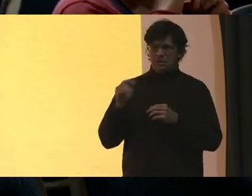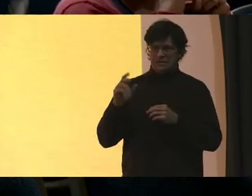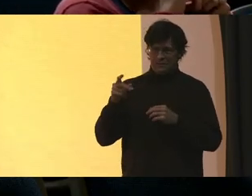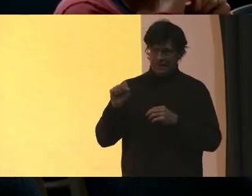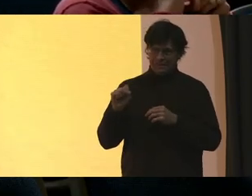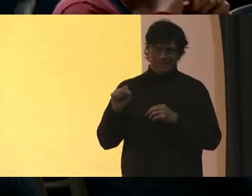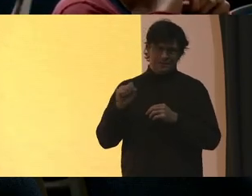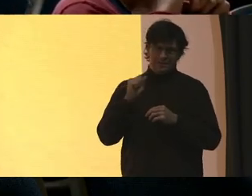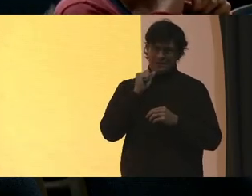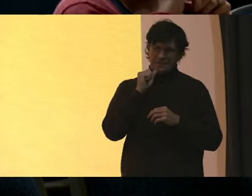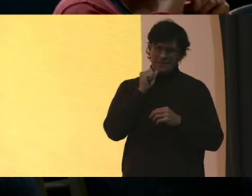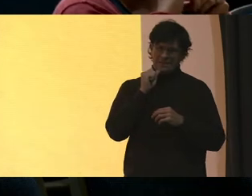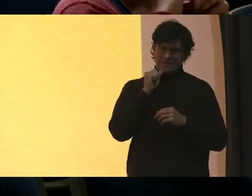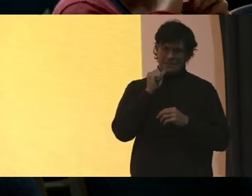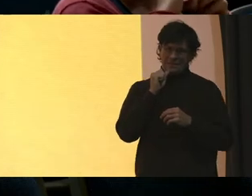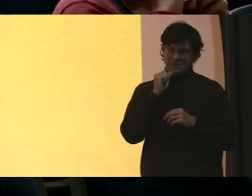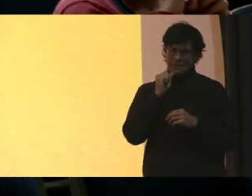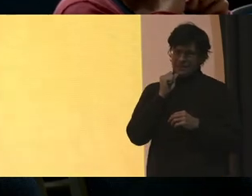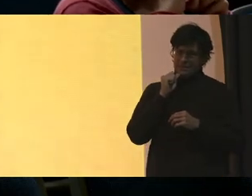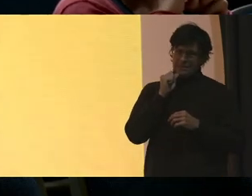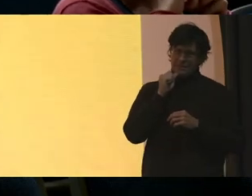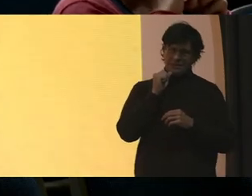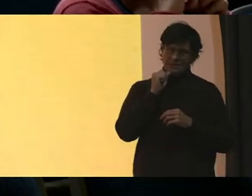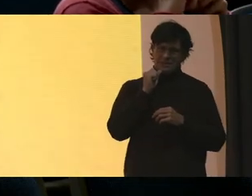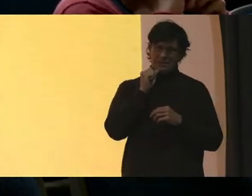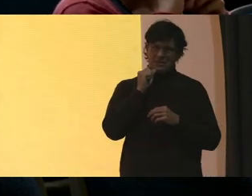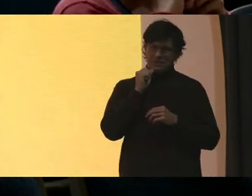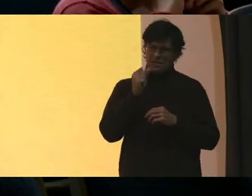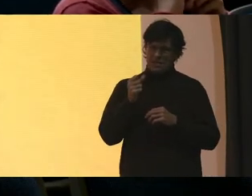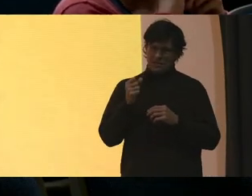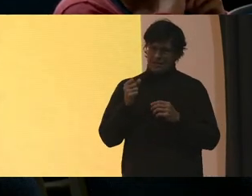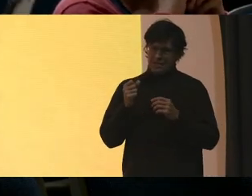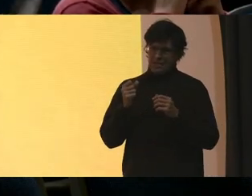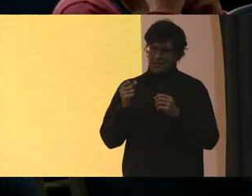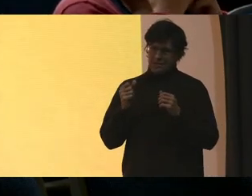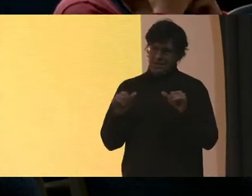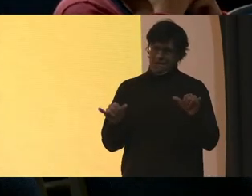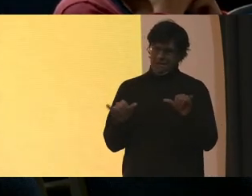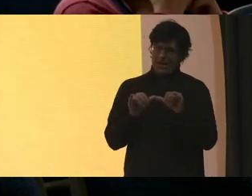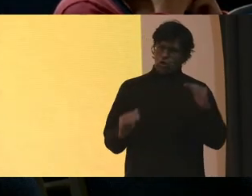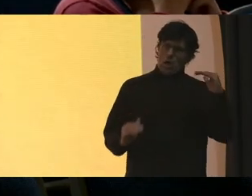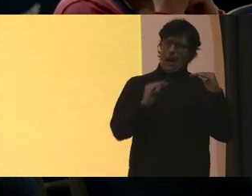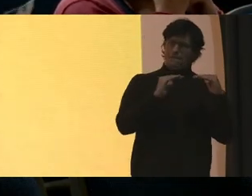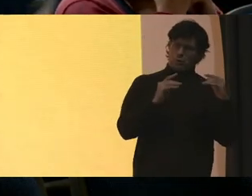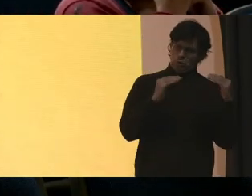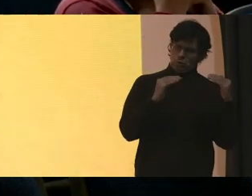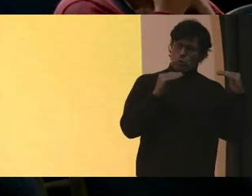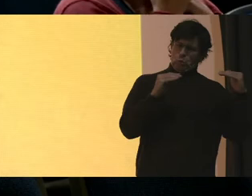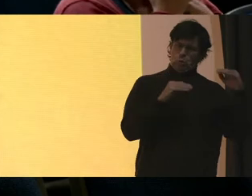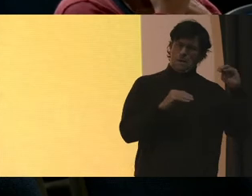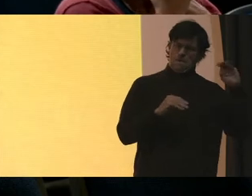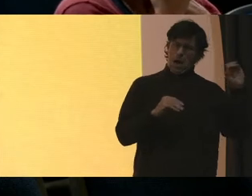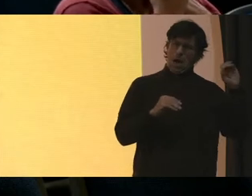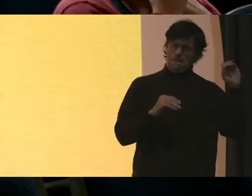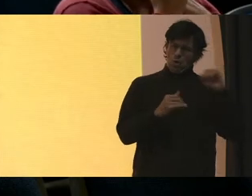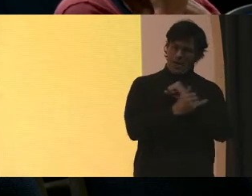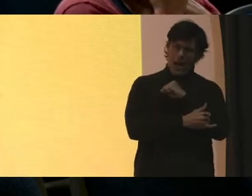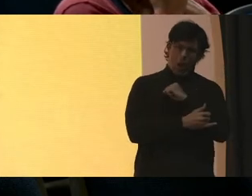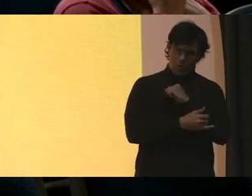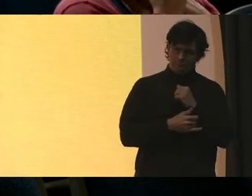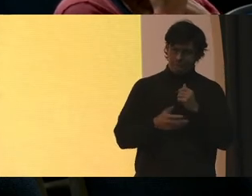Does not measure up especially to the one in Montgomery County And a history of school funds